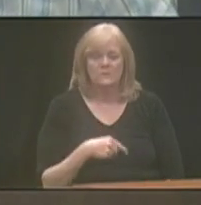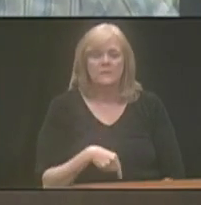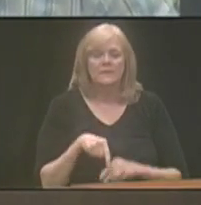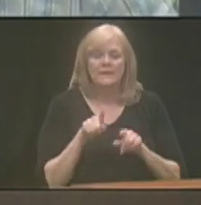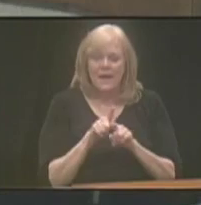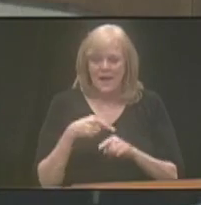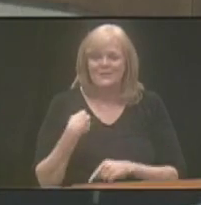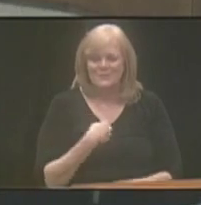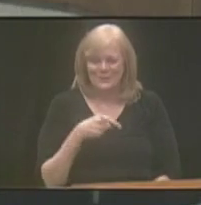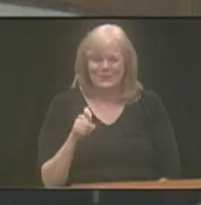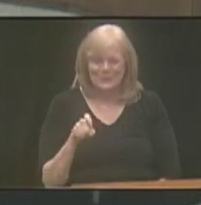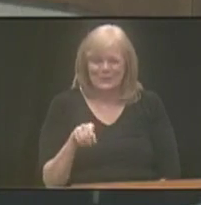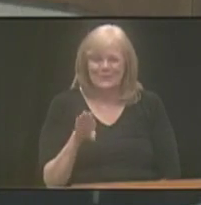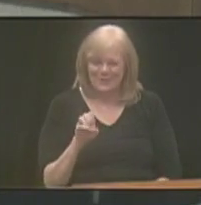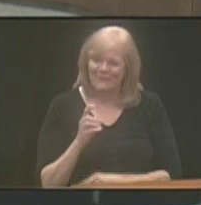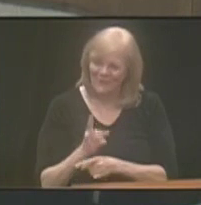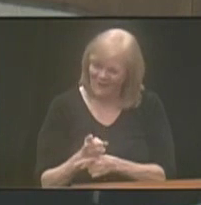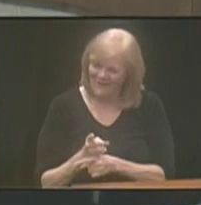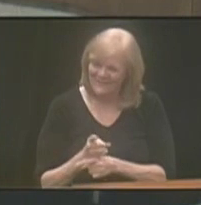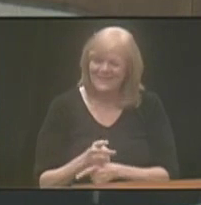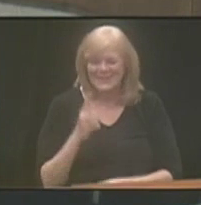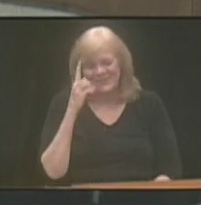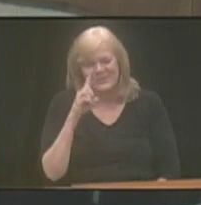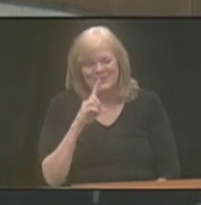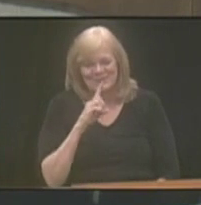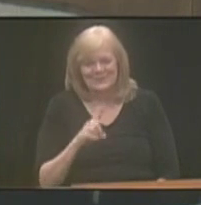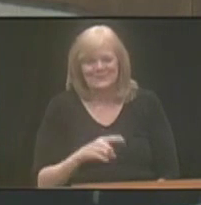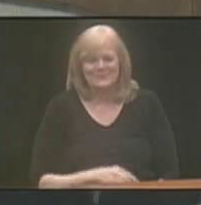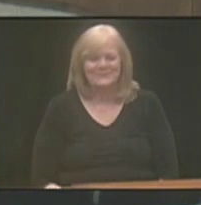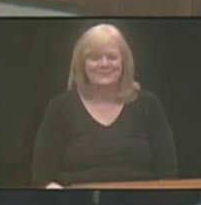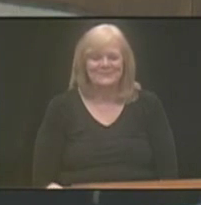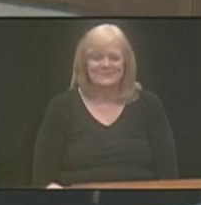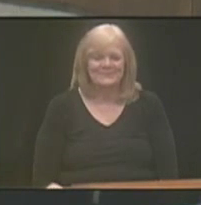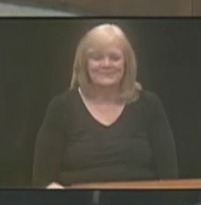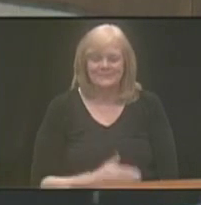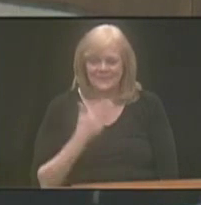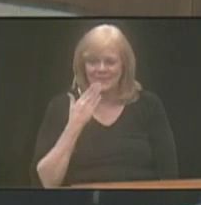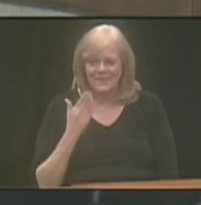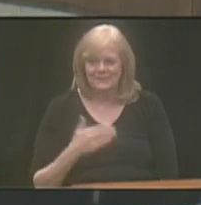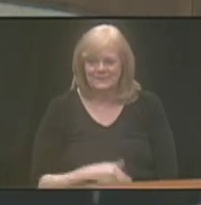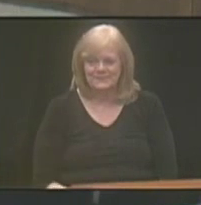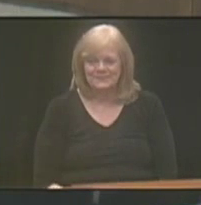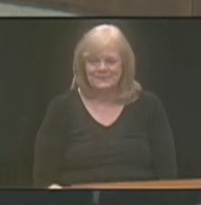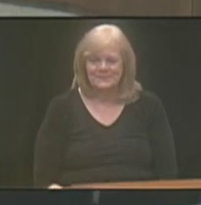As we should be, right? Absolutely. For sure. Thank you.